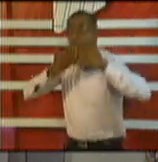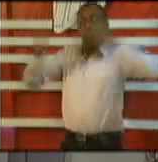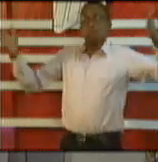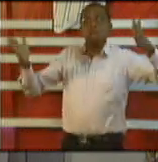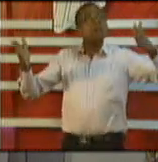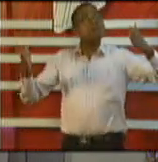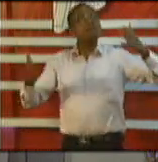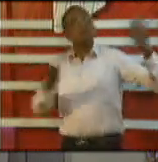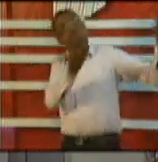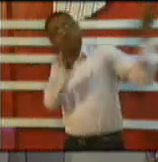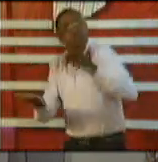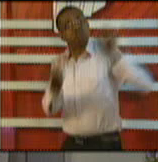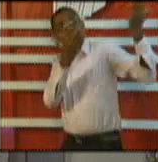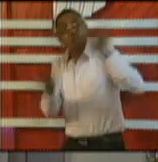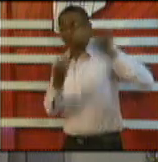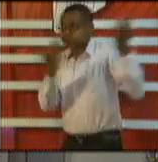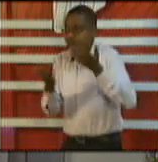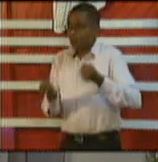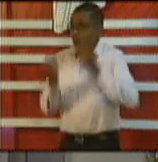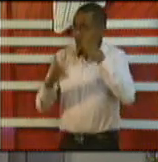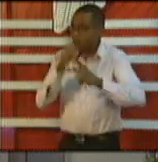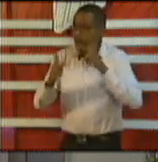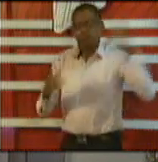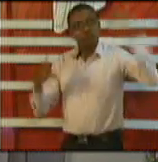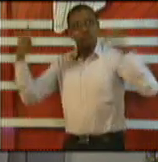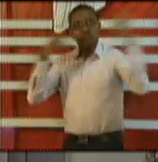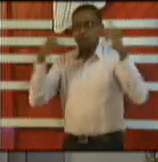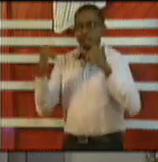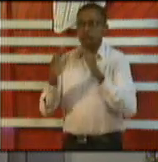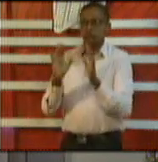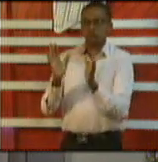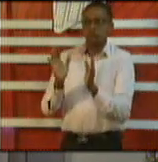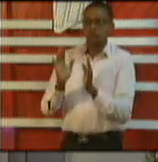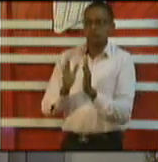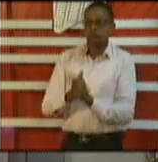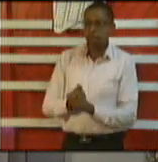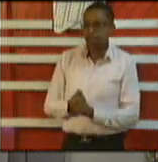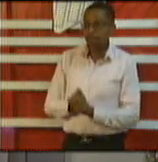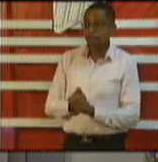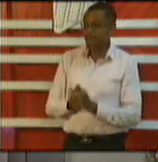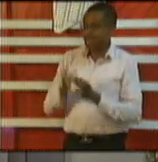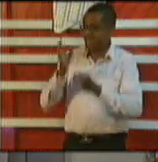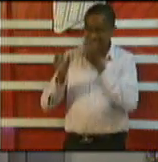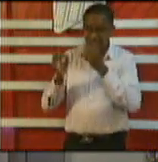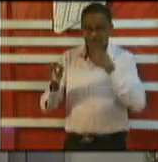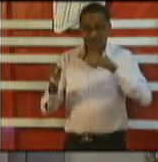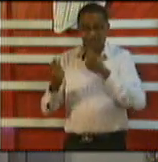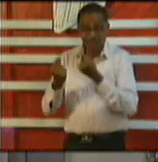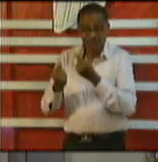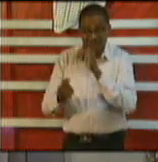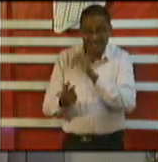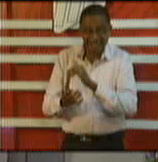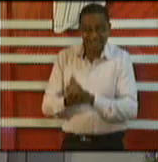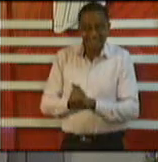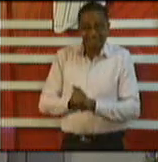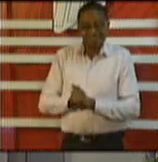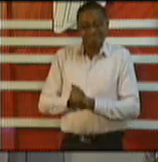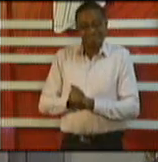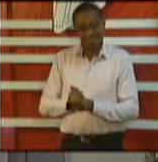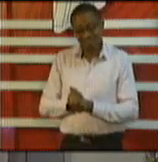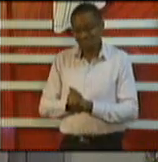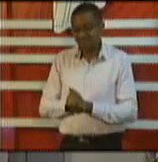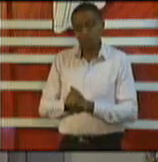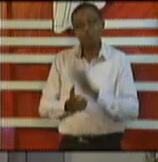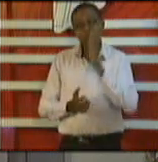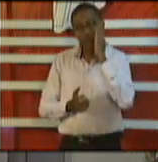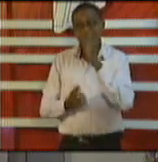we would not have been been in this position of luxury where we are faced with having to quarantine roughly 295 persons